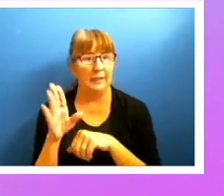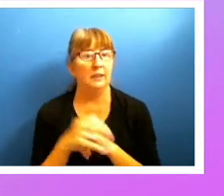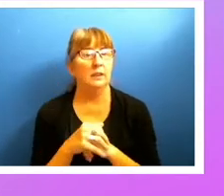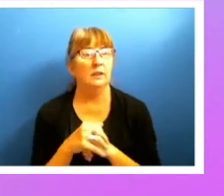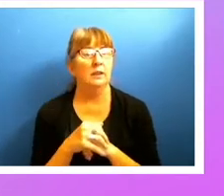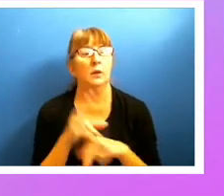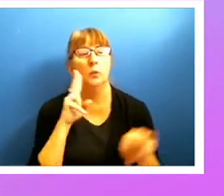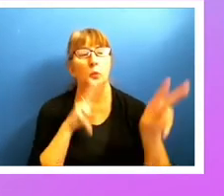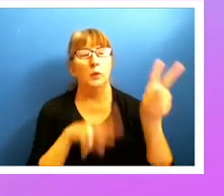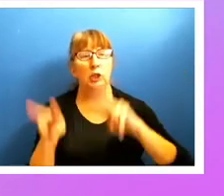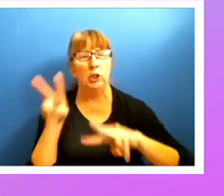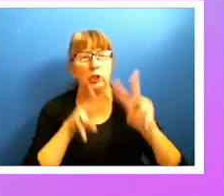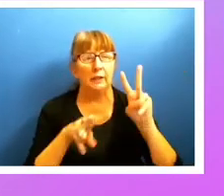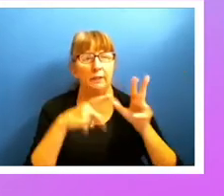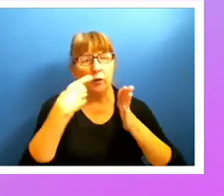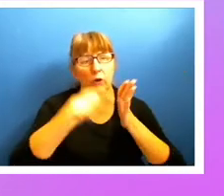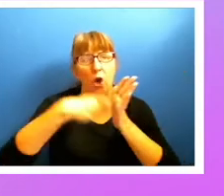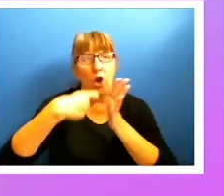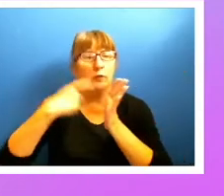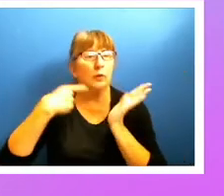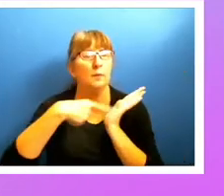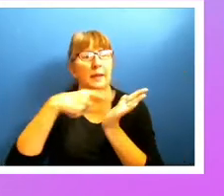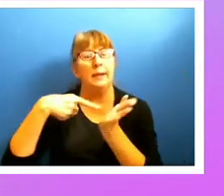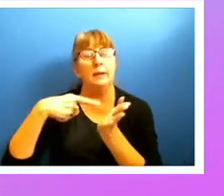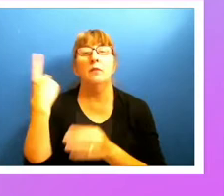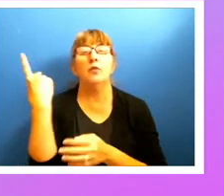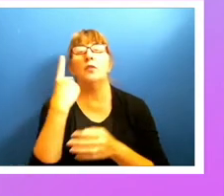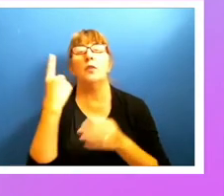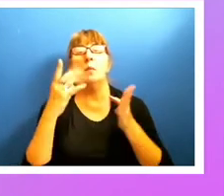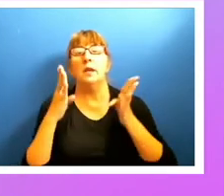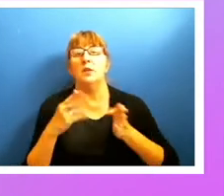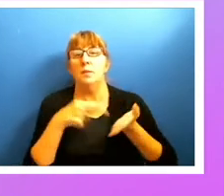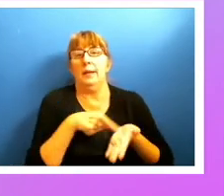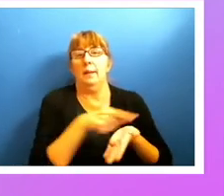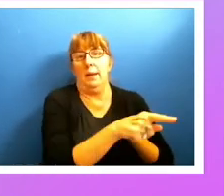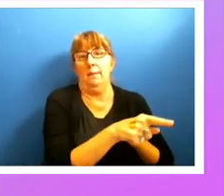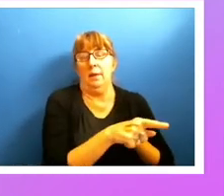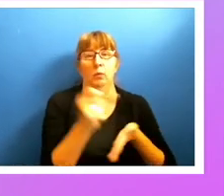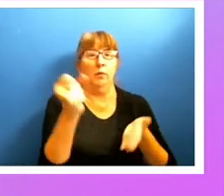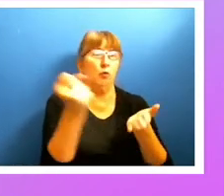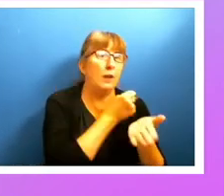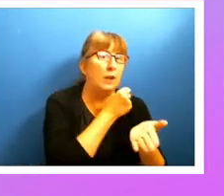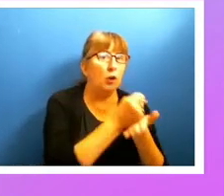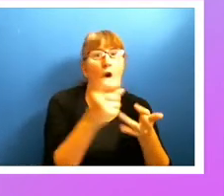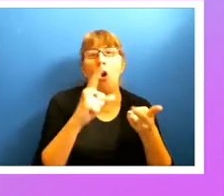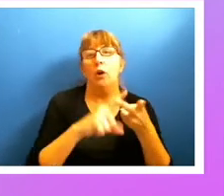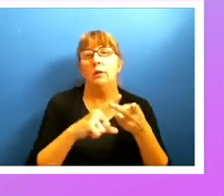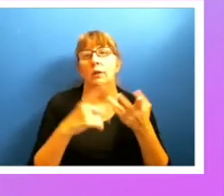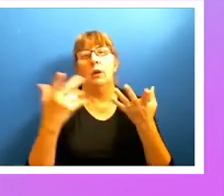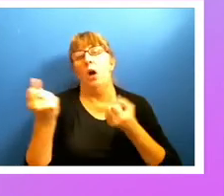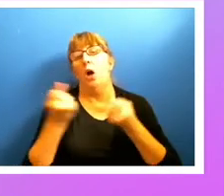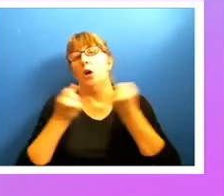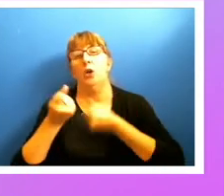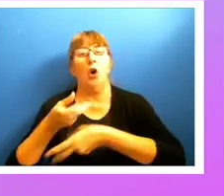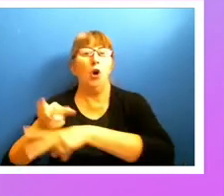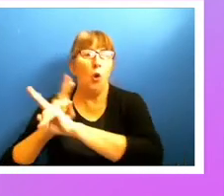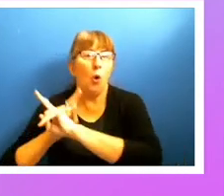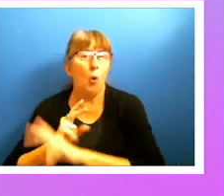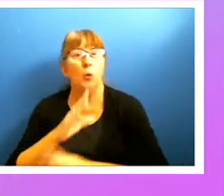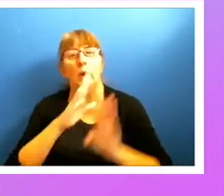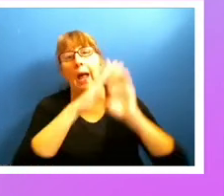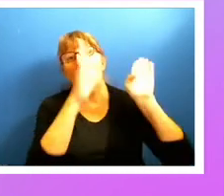around making a payment. So just simply making a payment on something, a credit card, a car loan, a home loan.